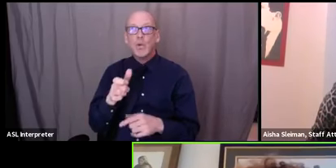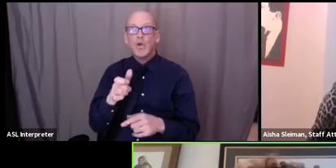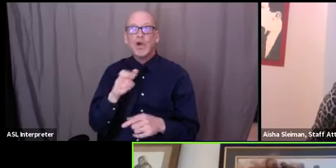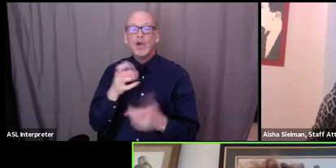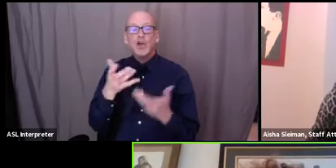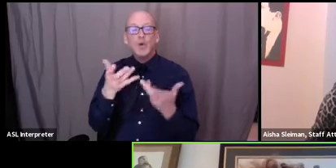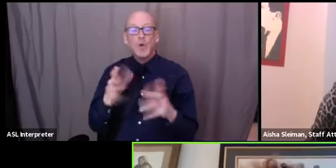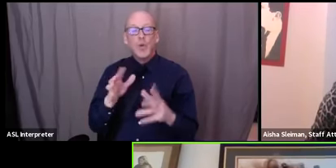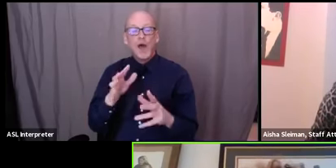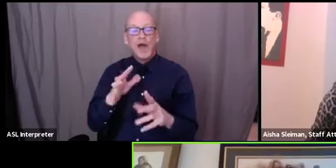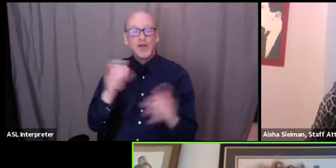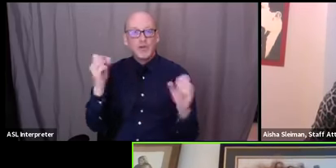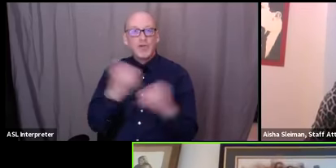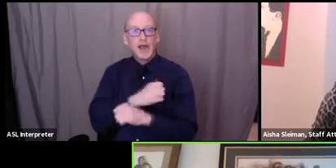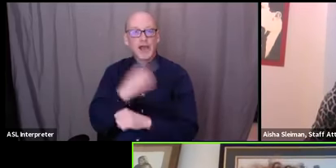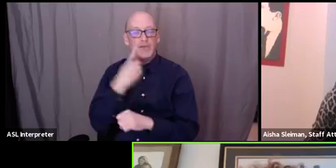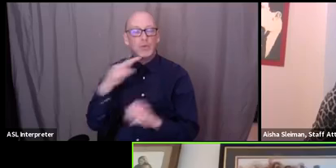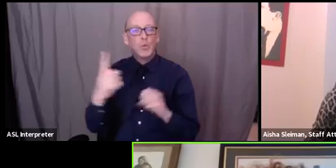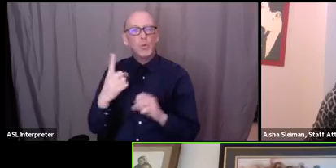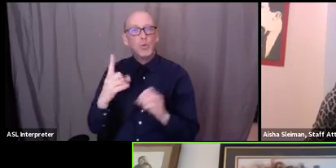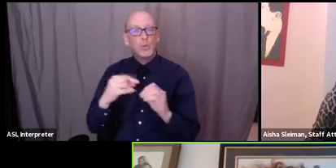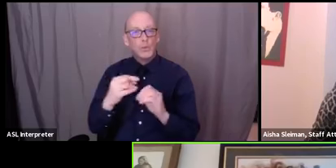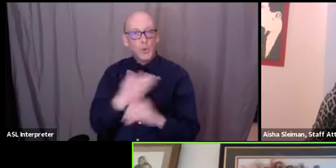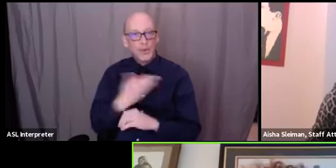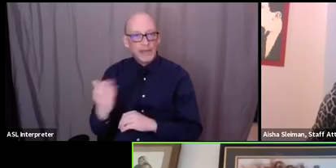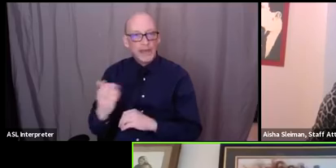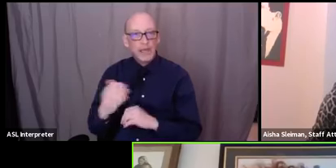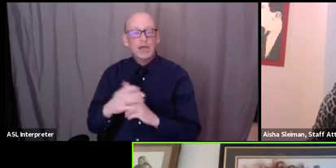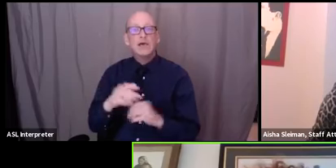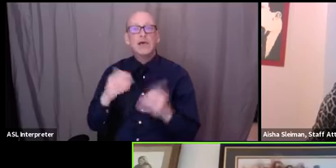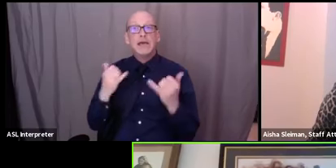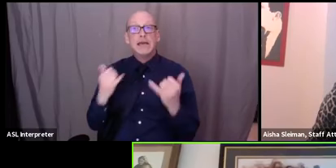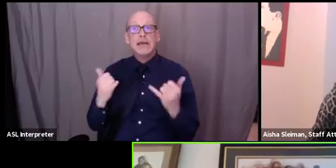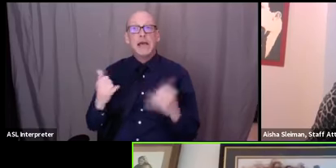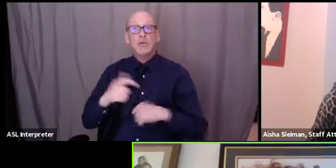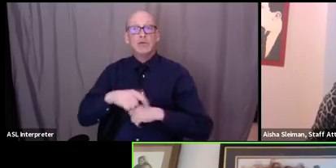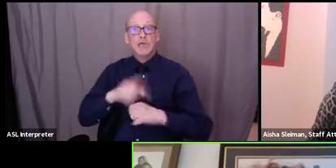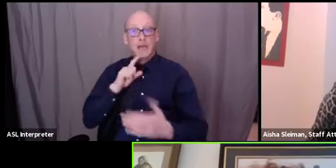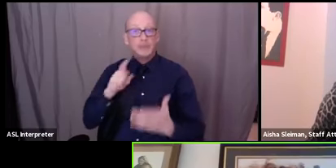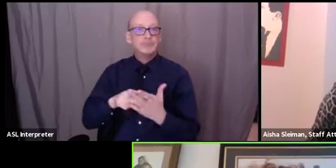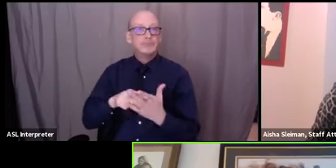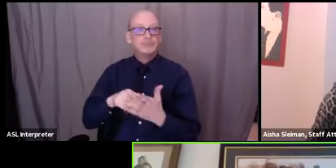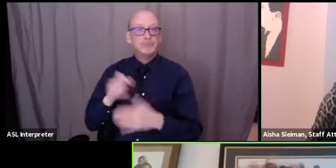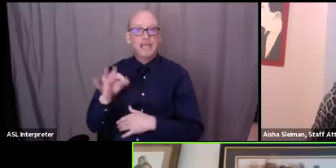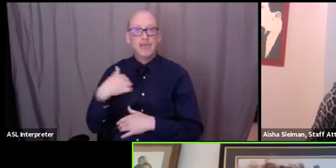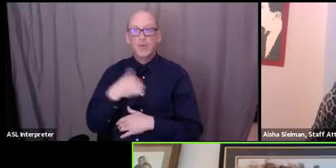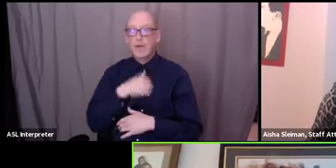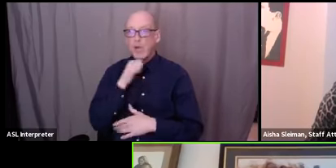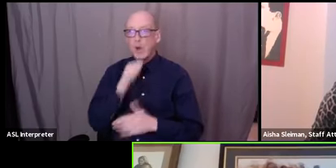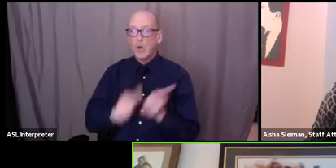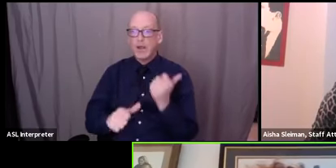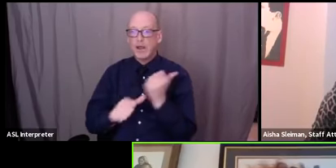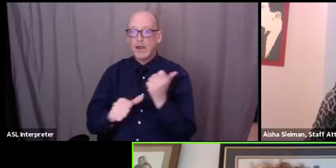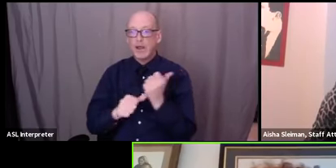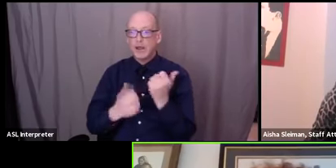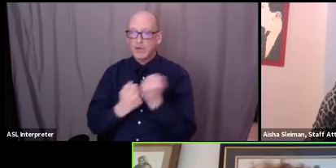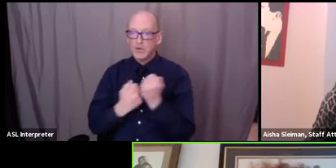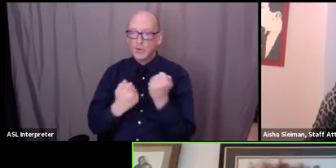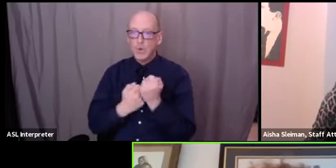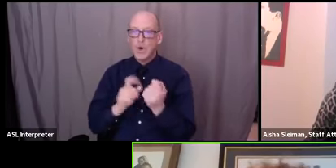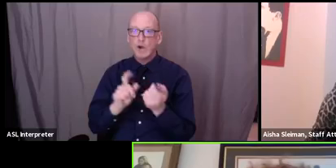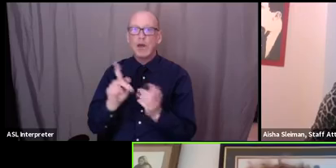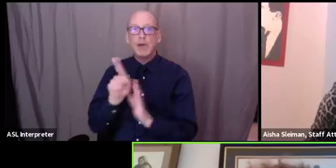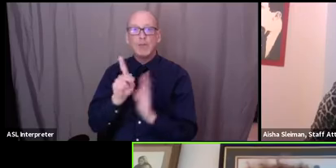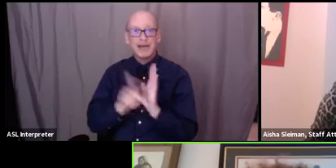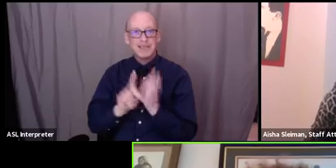really the time to recognize that if we don't advocate for policy changes now it will only